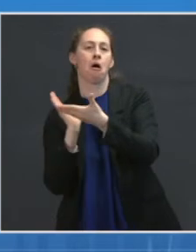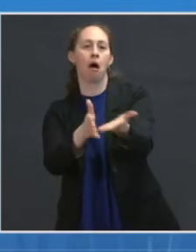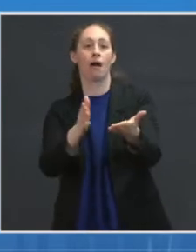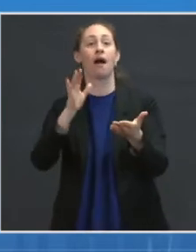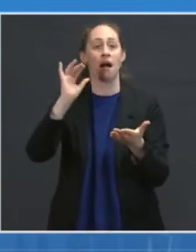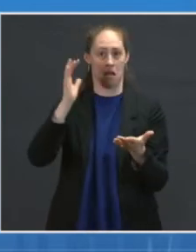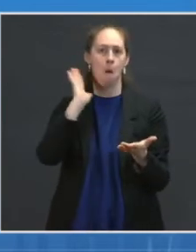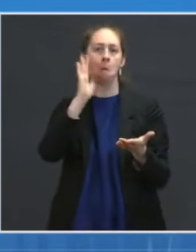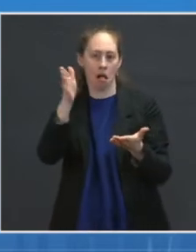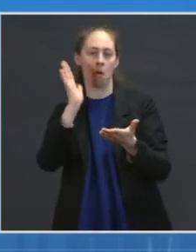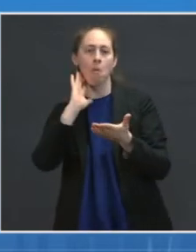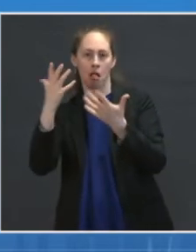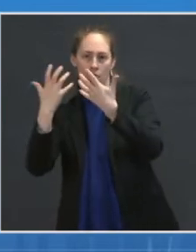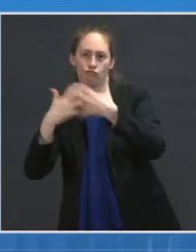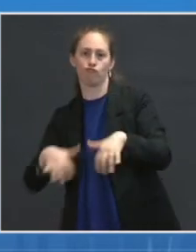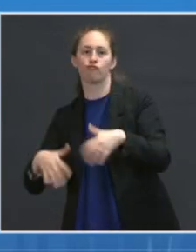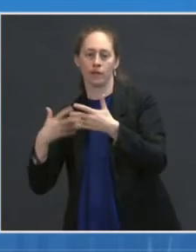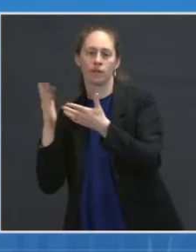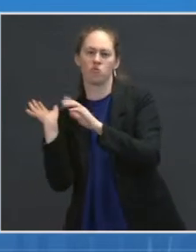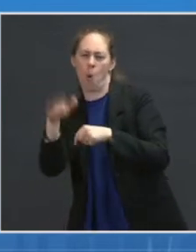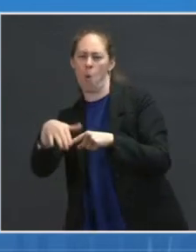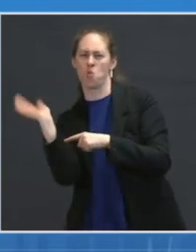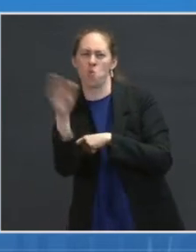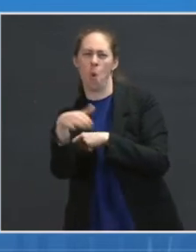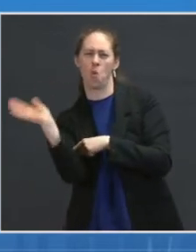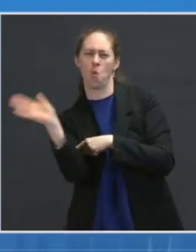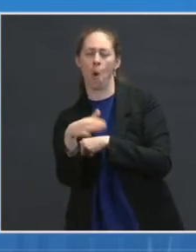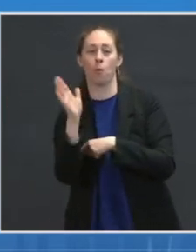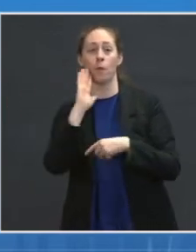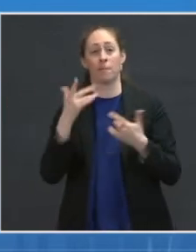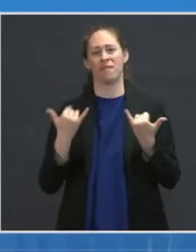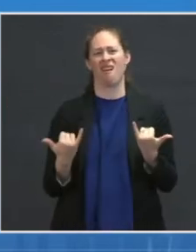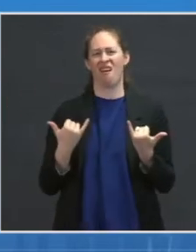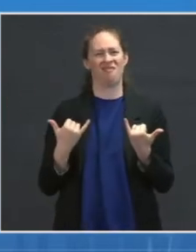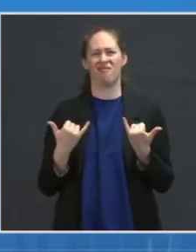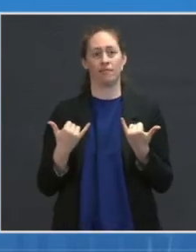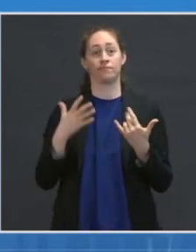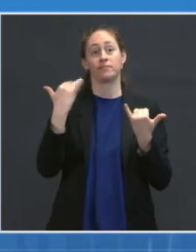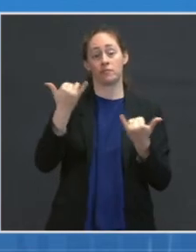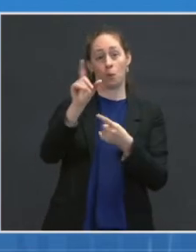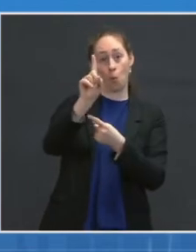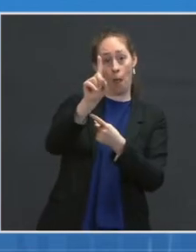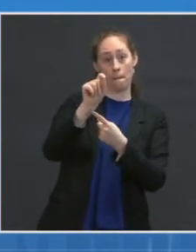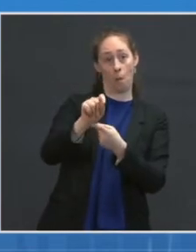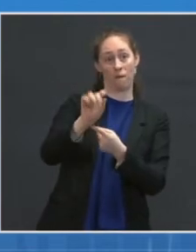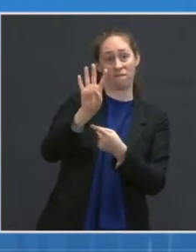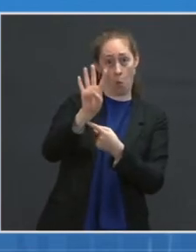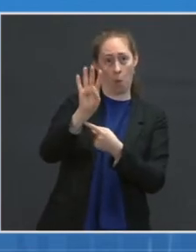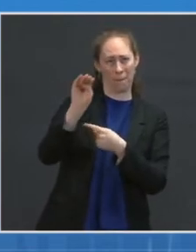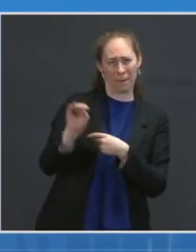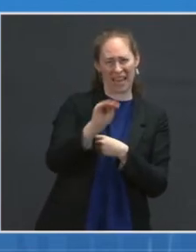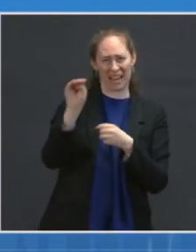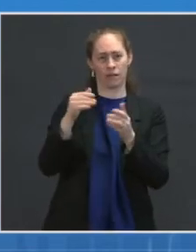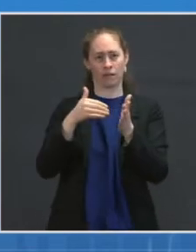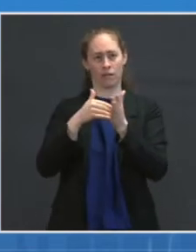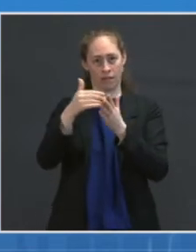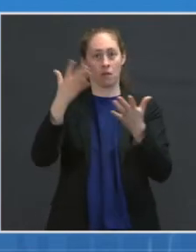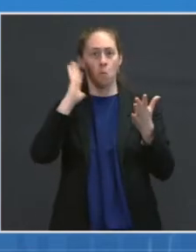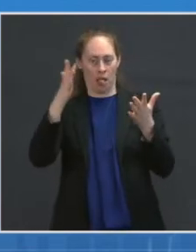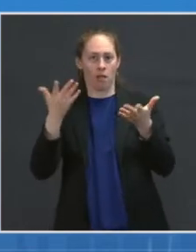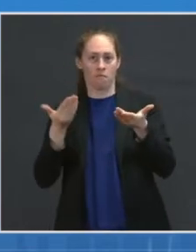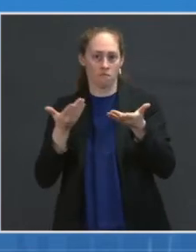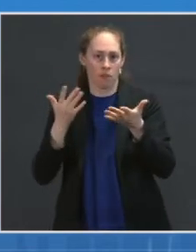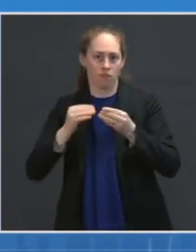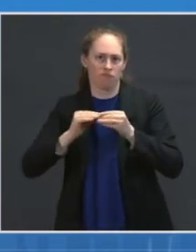backlog. 1.4 million doses are already in transit today, and we anticipate that all the